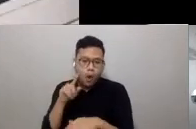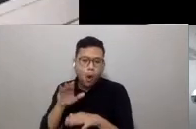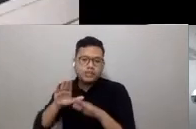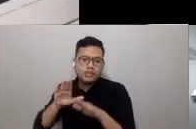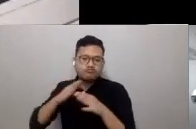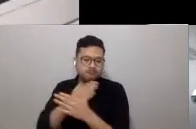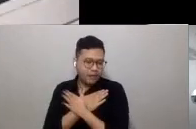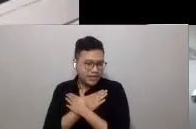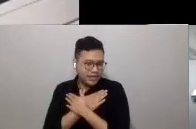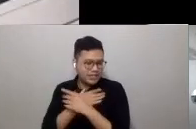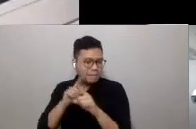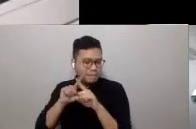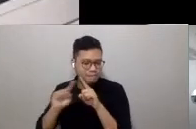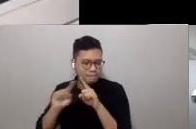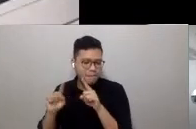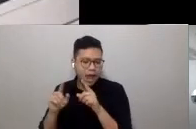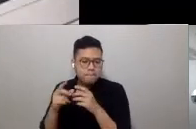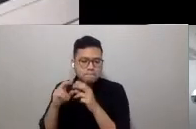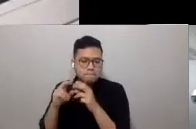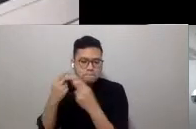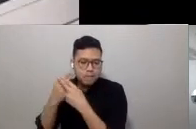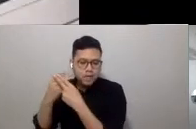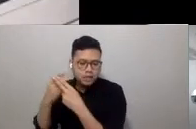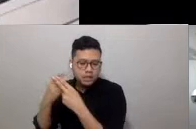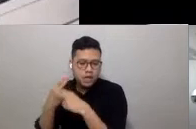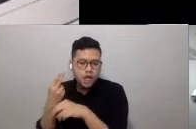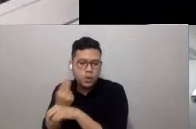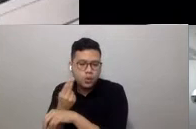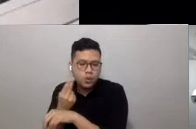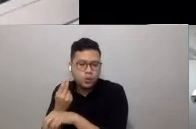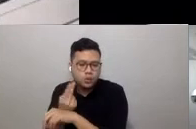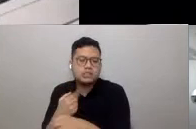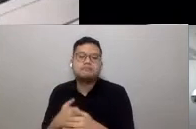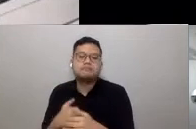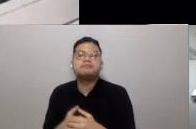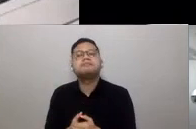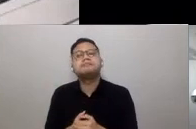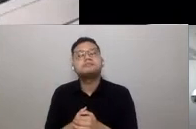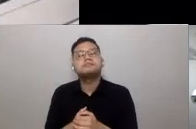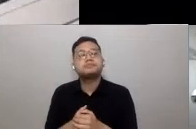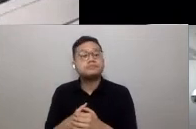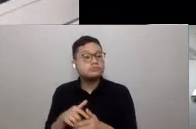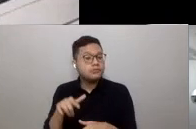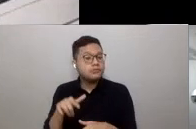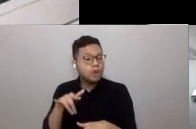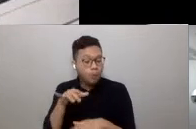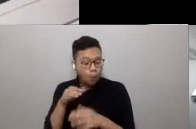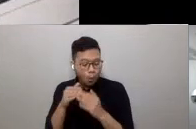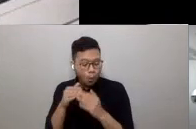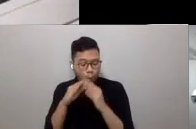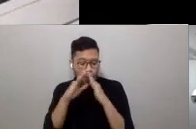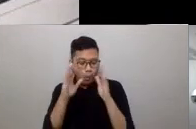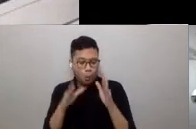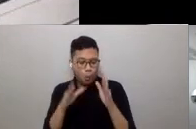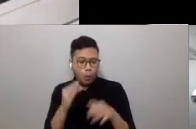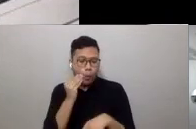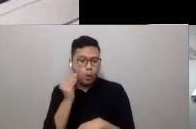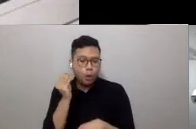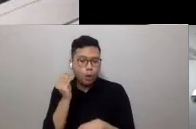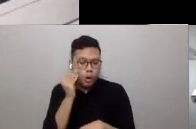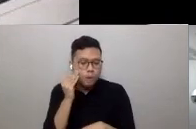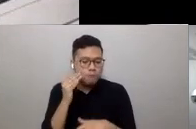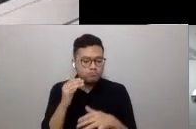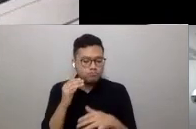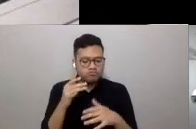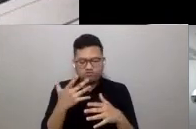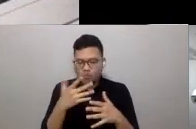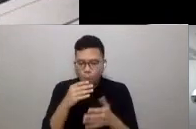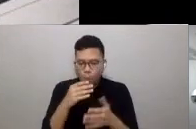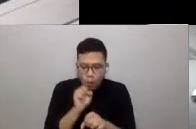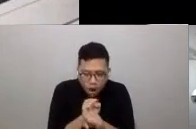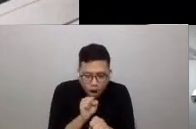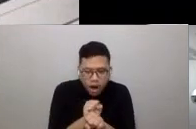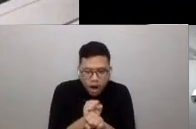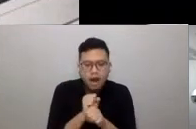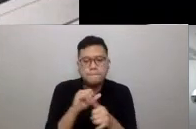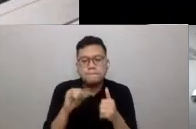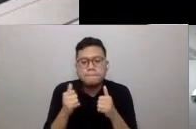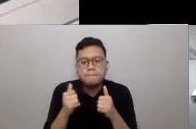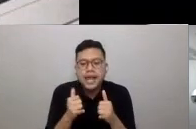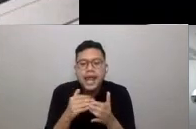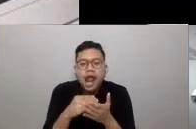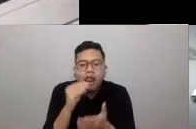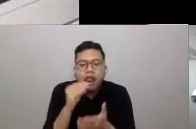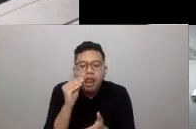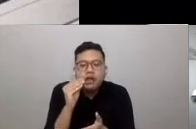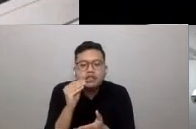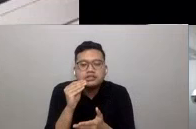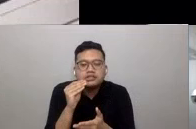Spending more time at home to work, to learn, to play, thus potentially increases the number of people